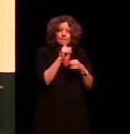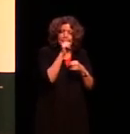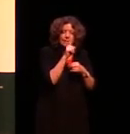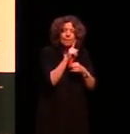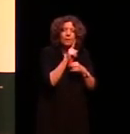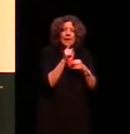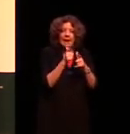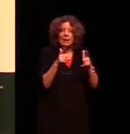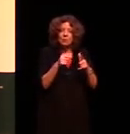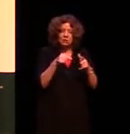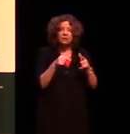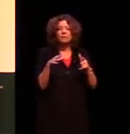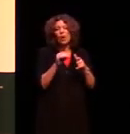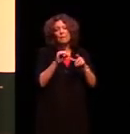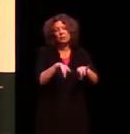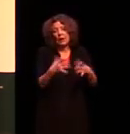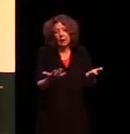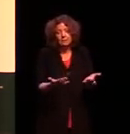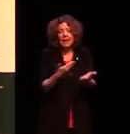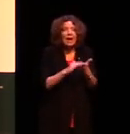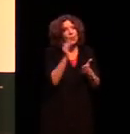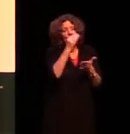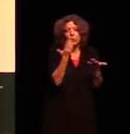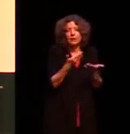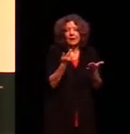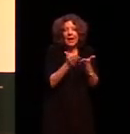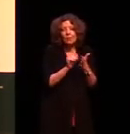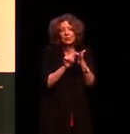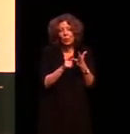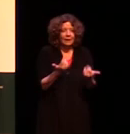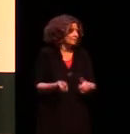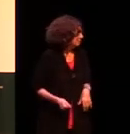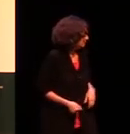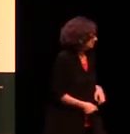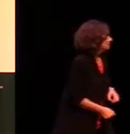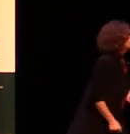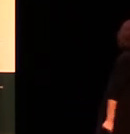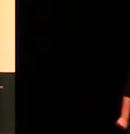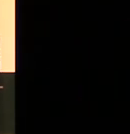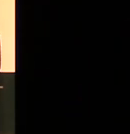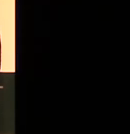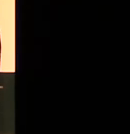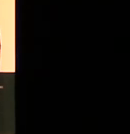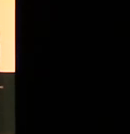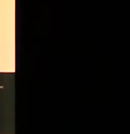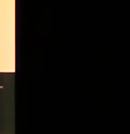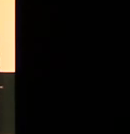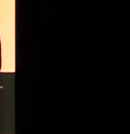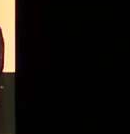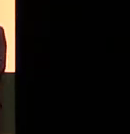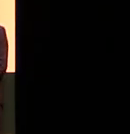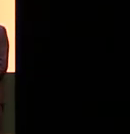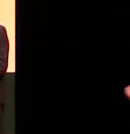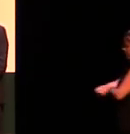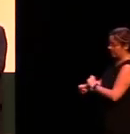which emanates from this continent well um obviously it depends a lot on where you are in the country but there